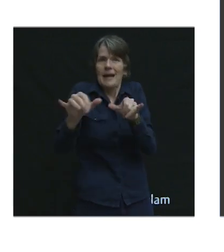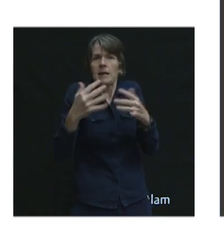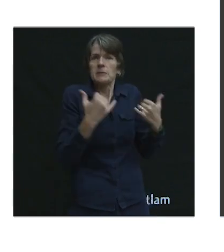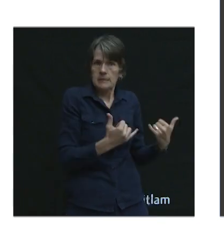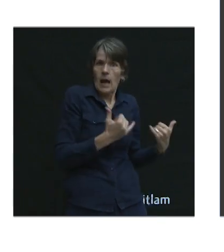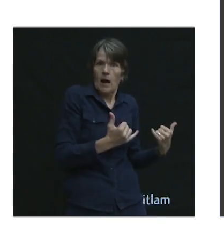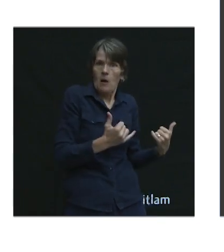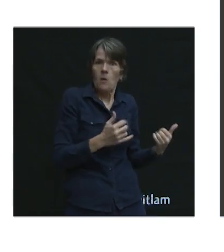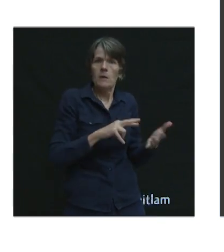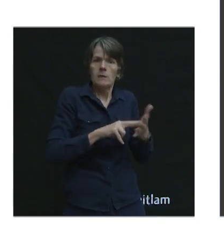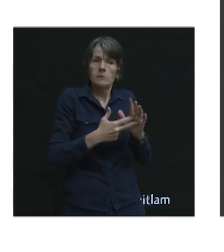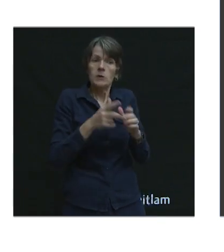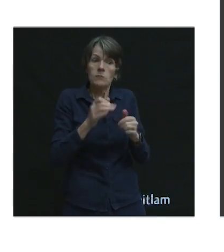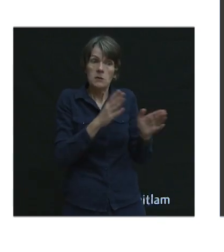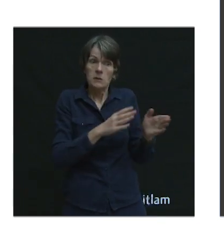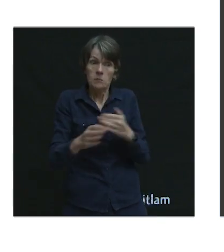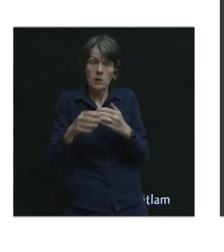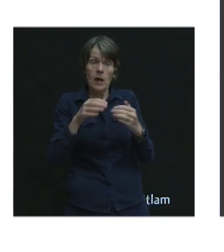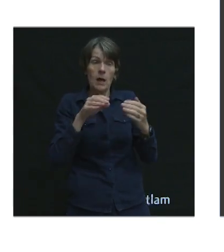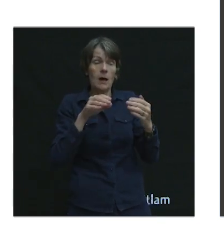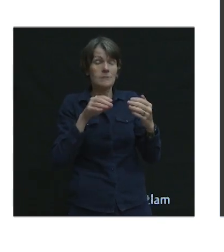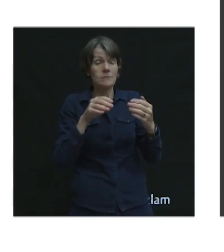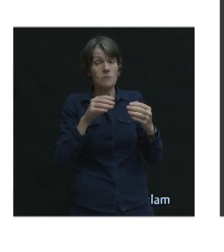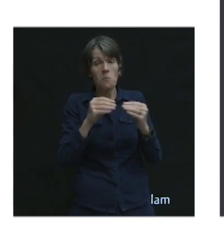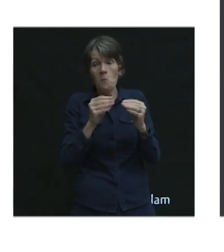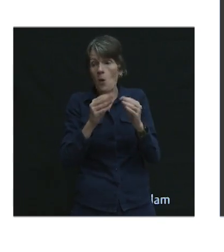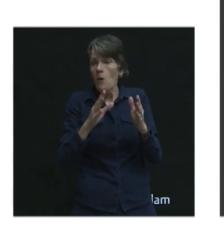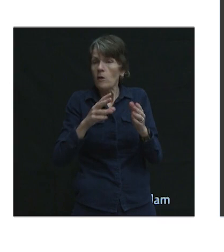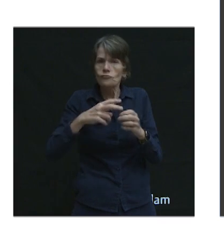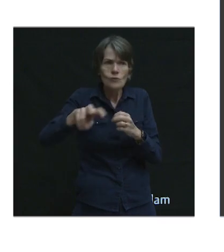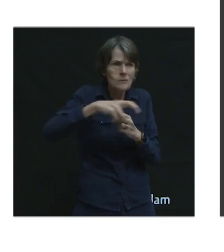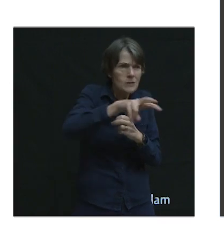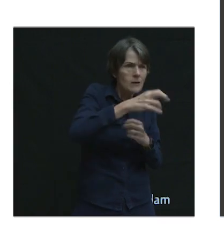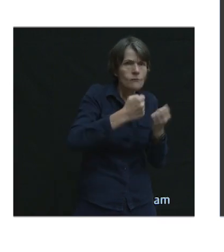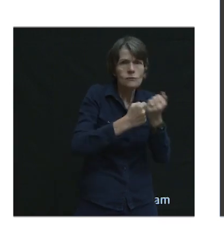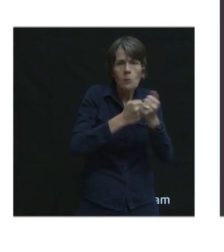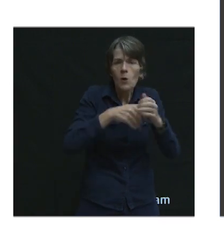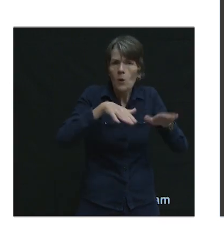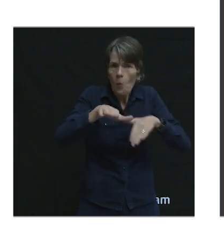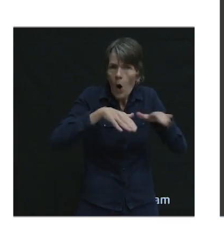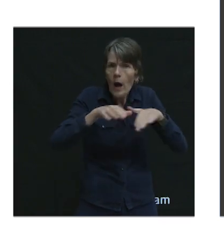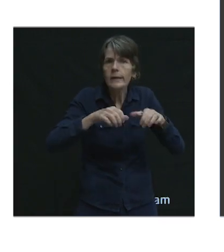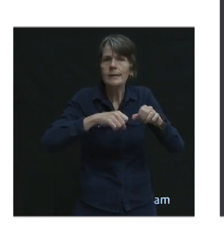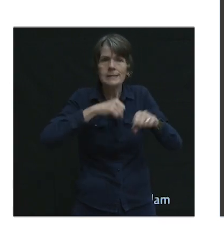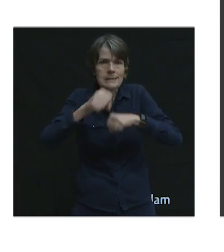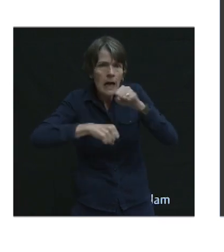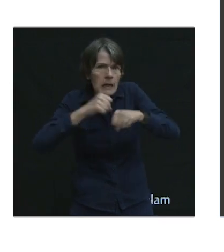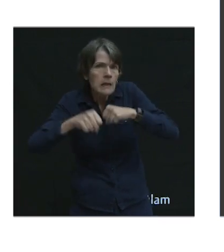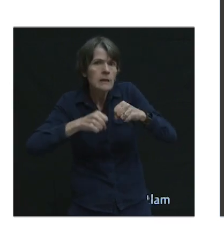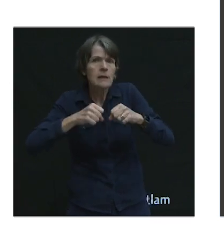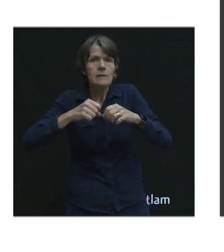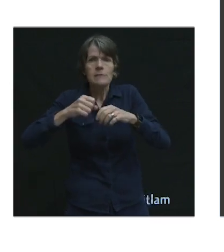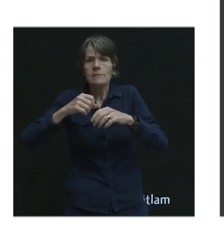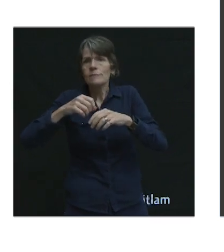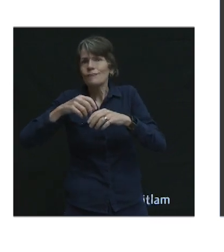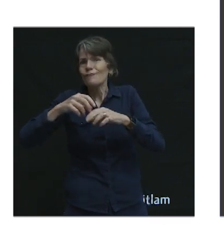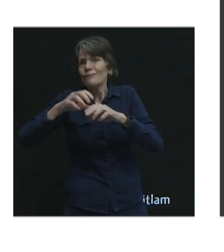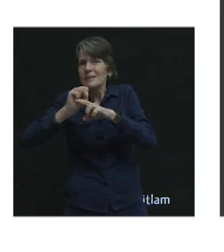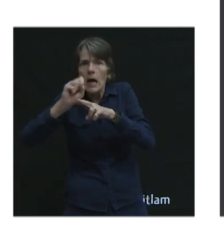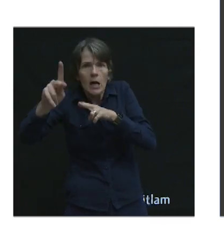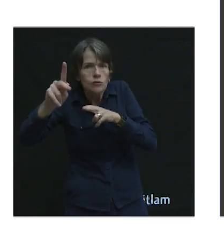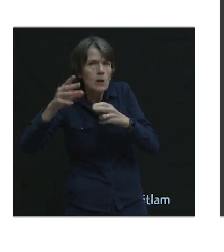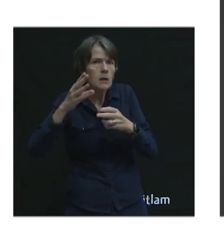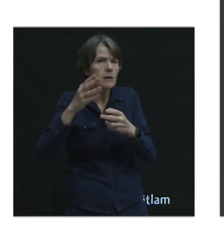is growth that supports trips by walking, cycling and transit. And that's where our emphasis needs to be in all of our planning decisions, because